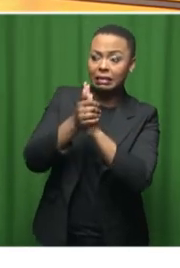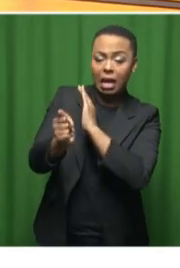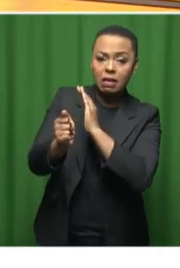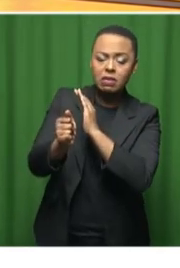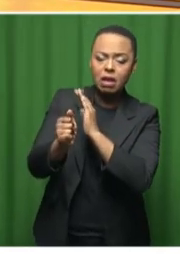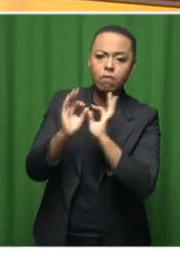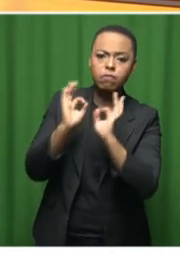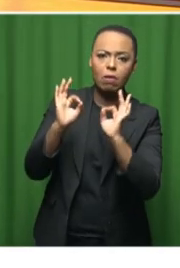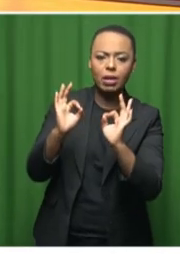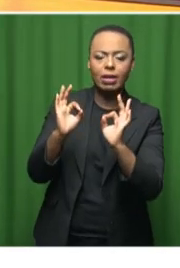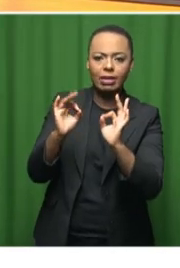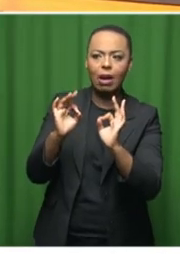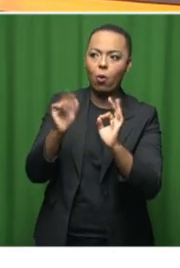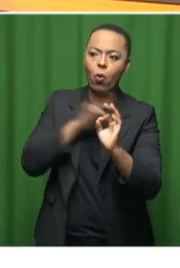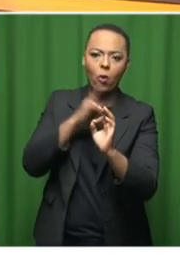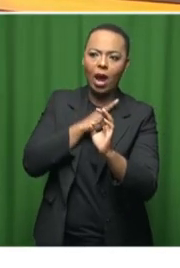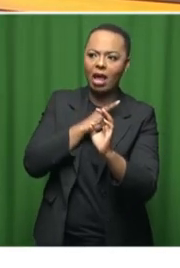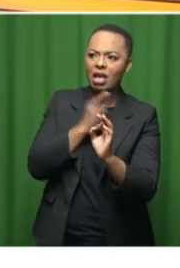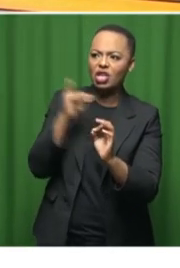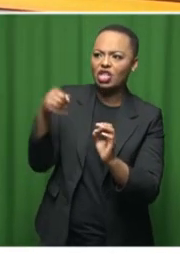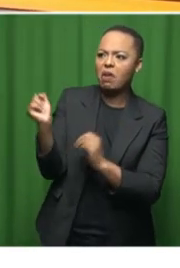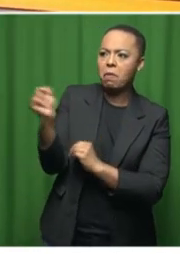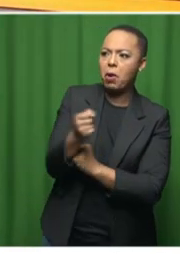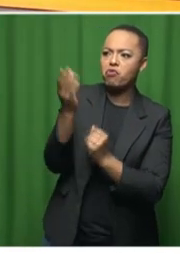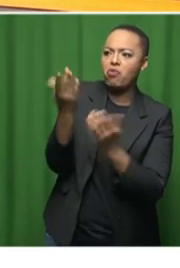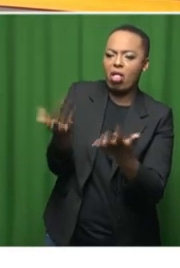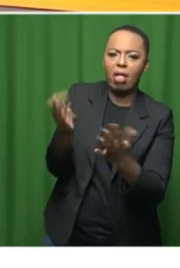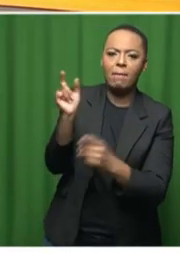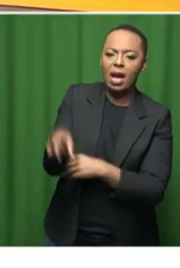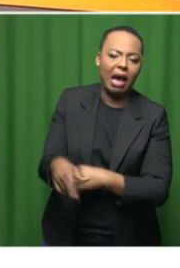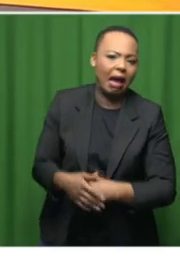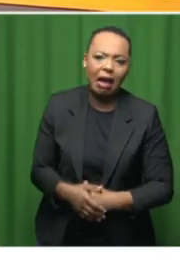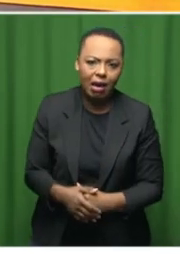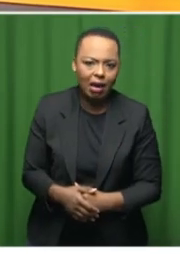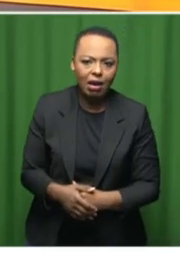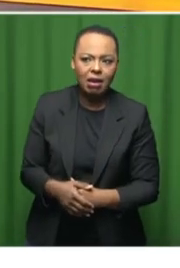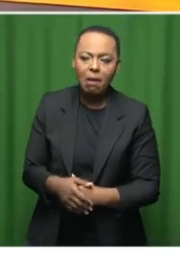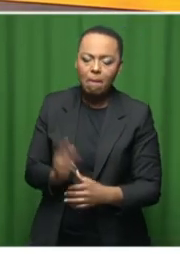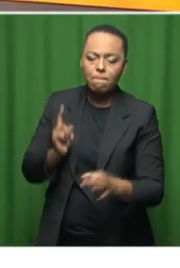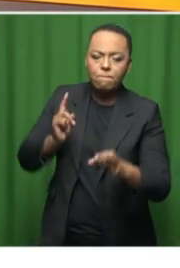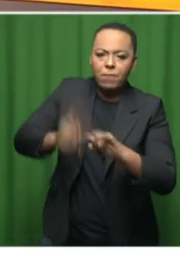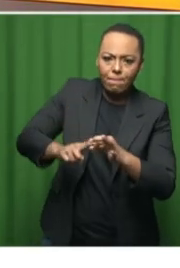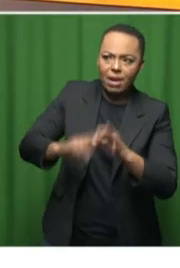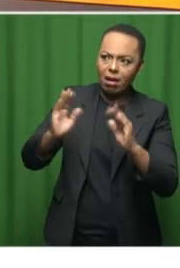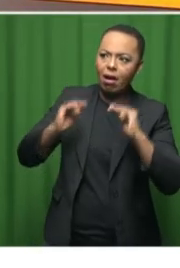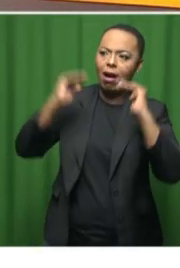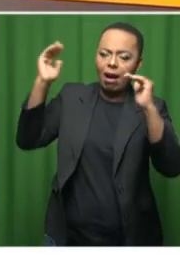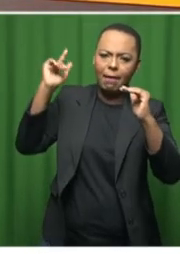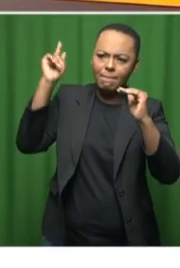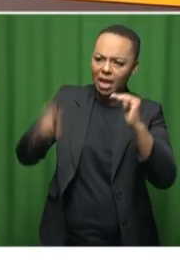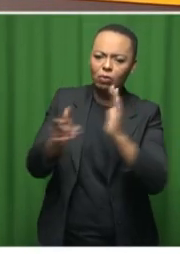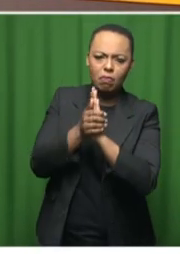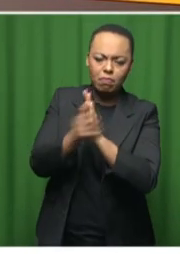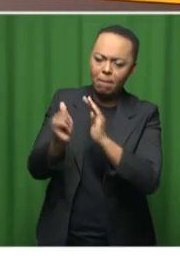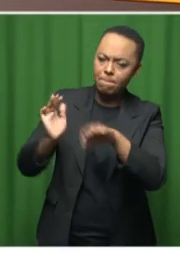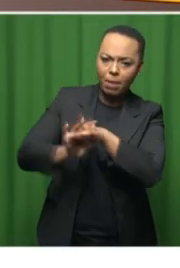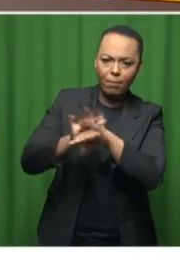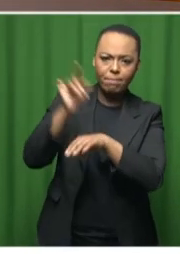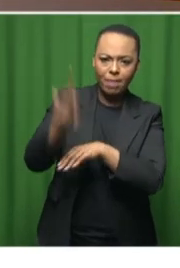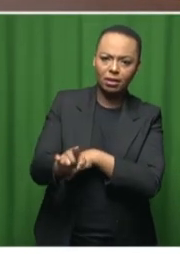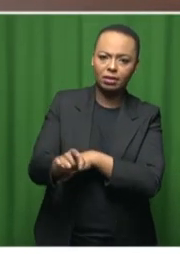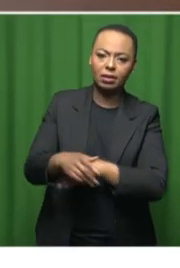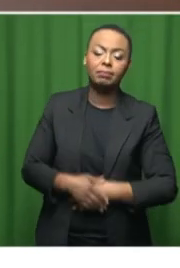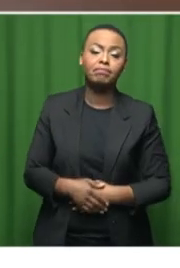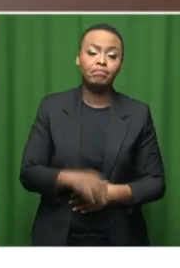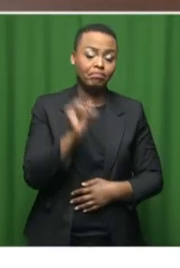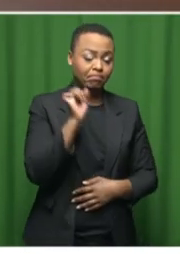people. And we can't compromise, not in that area. You just cannot. So that would take care of things at an administrative